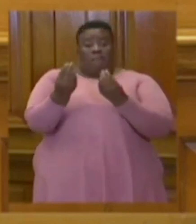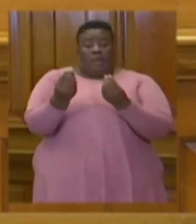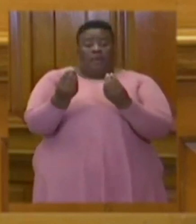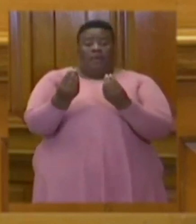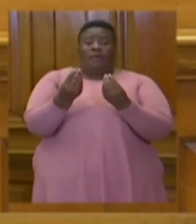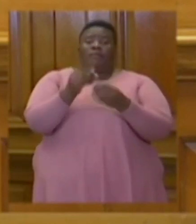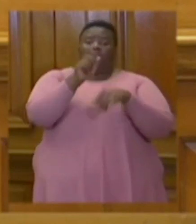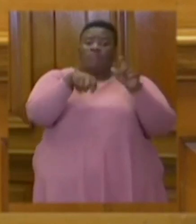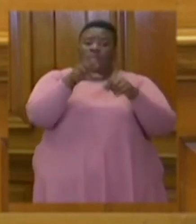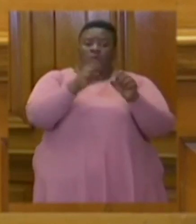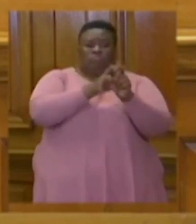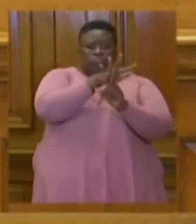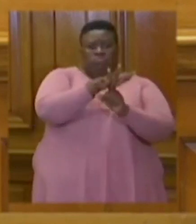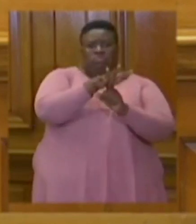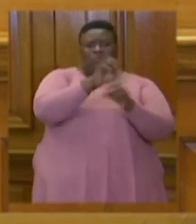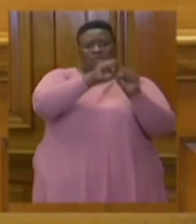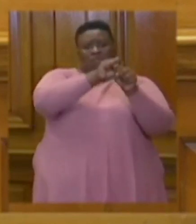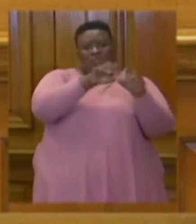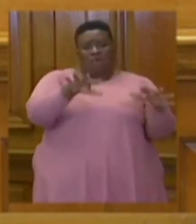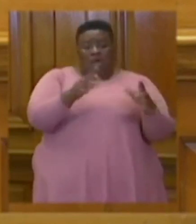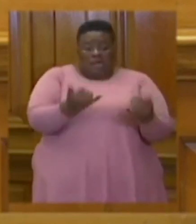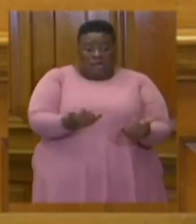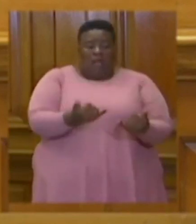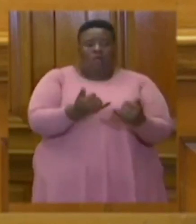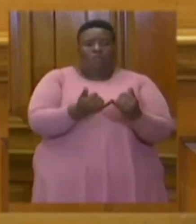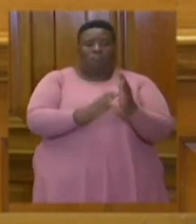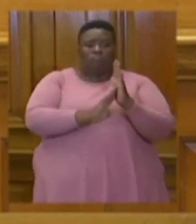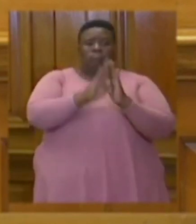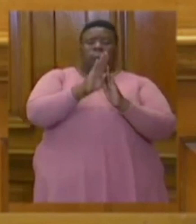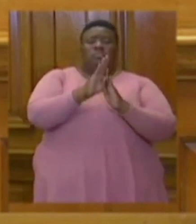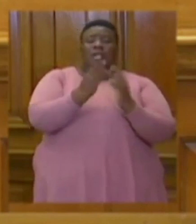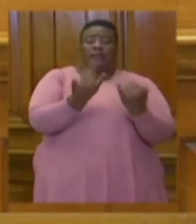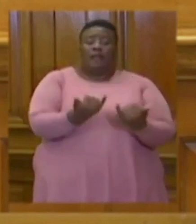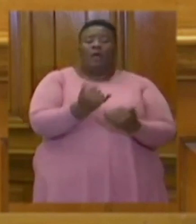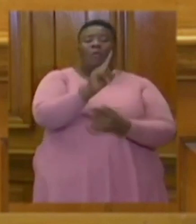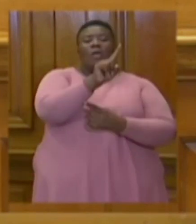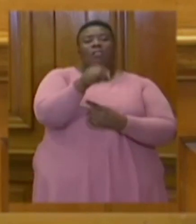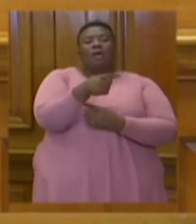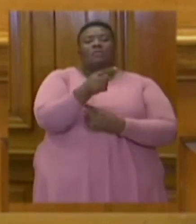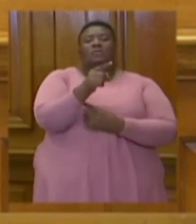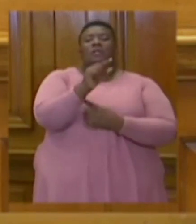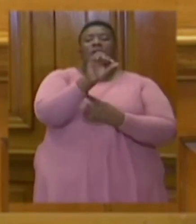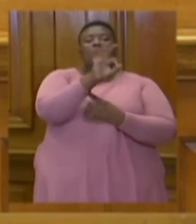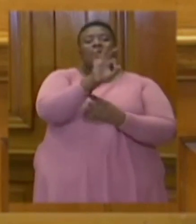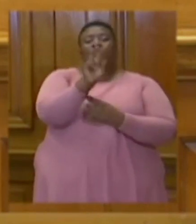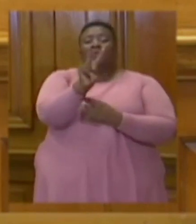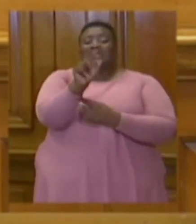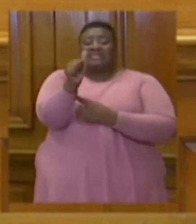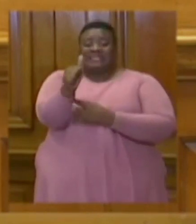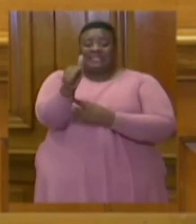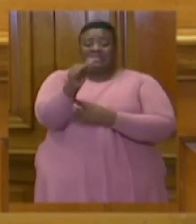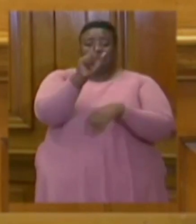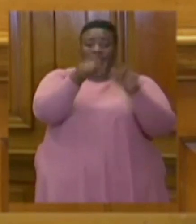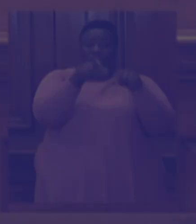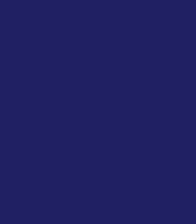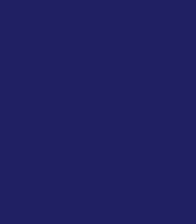to grow and there are now 1,326 confirmed coronavirus cases